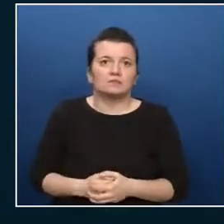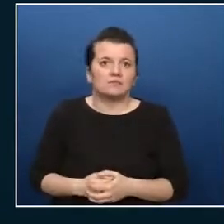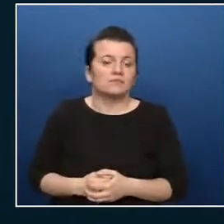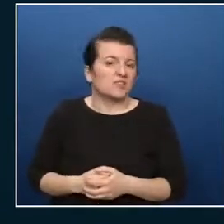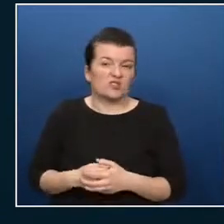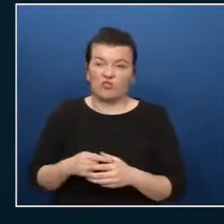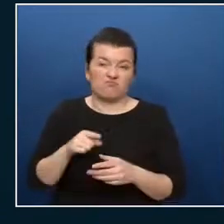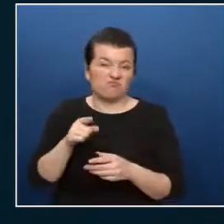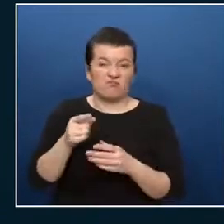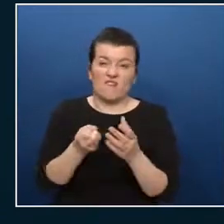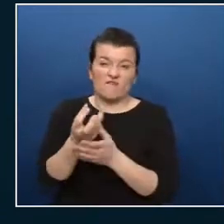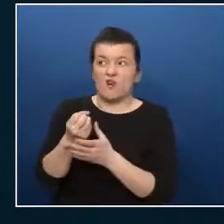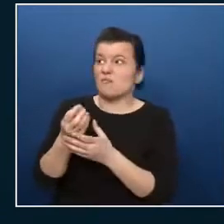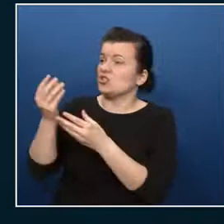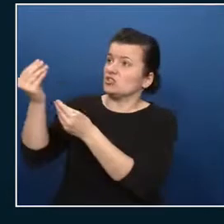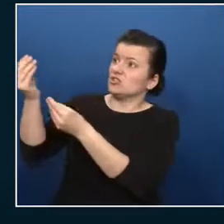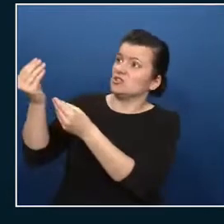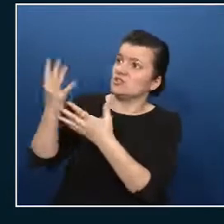yeah